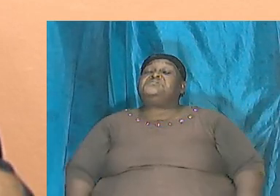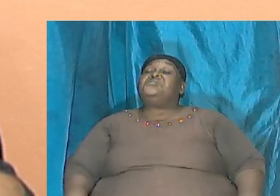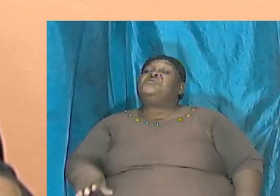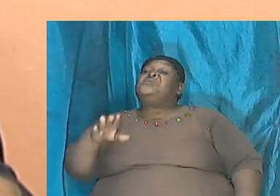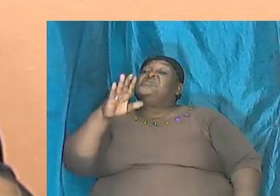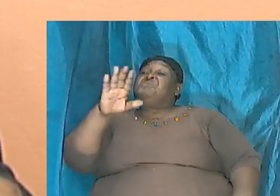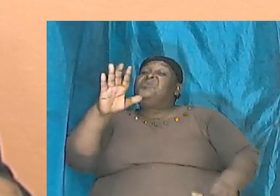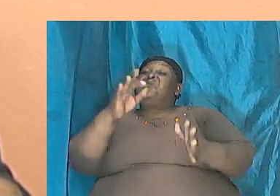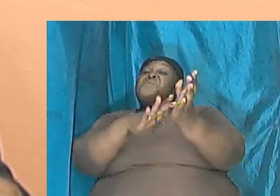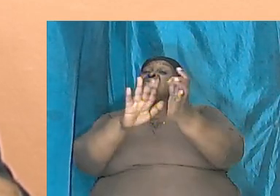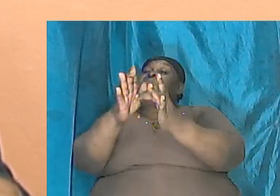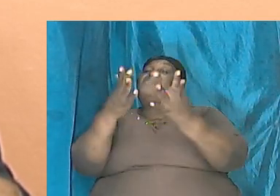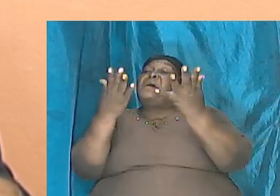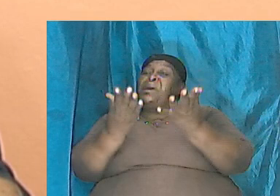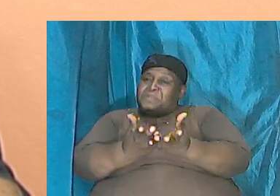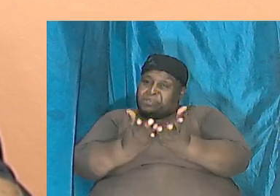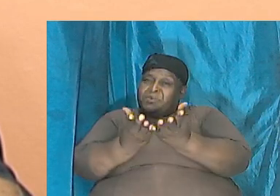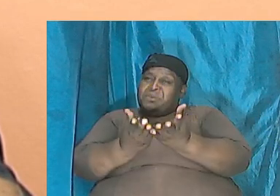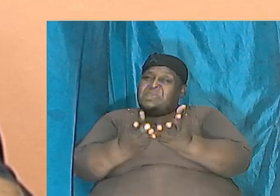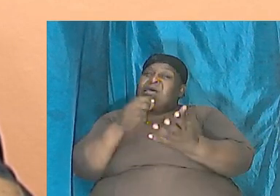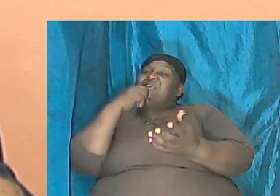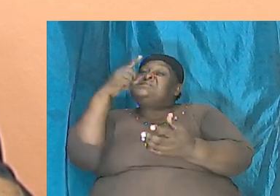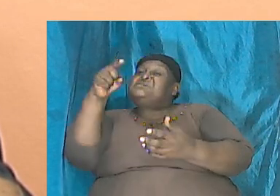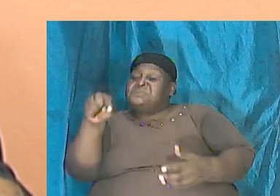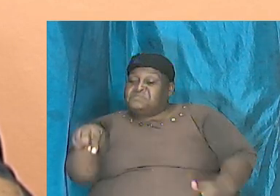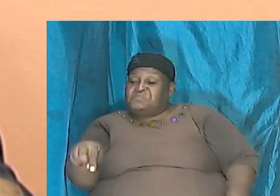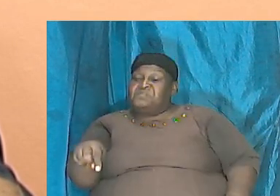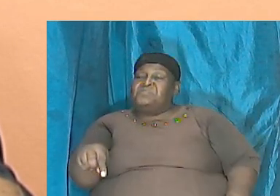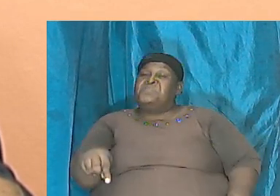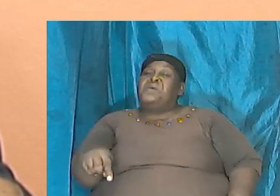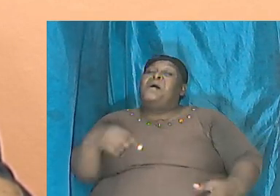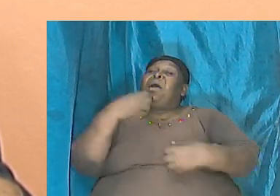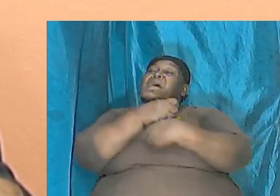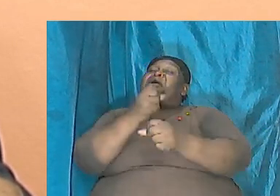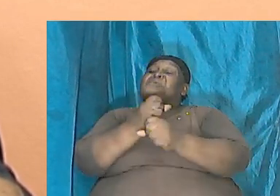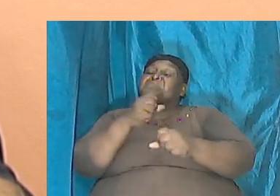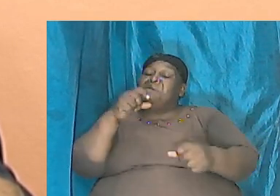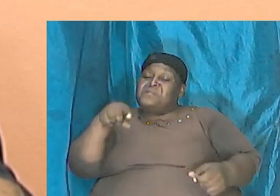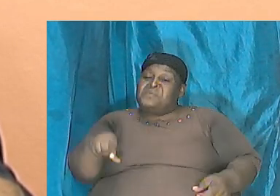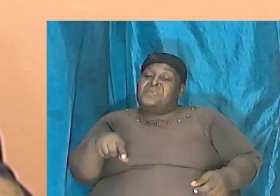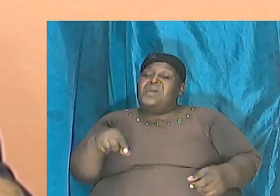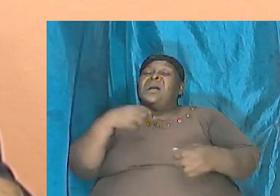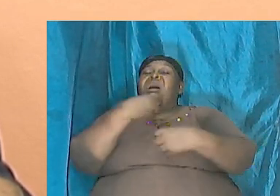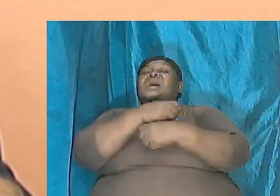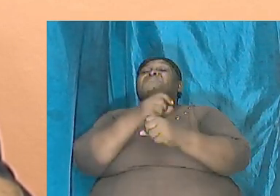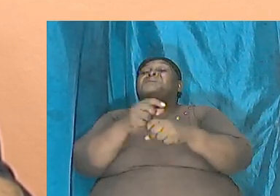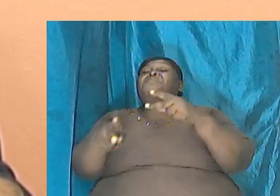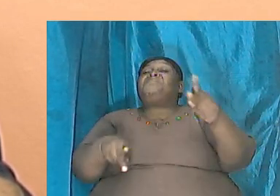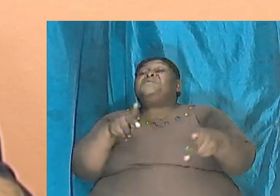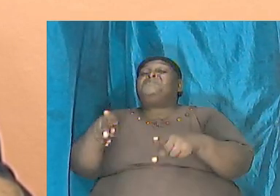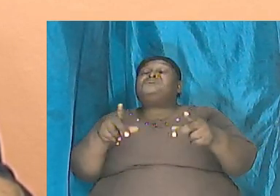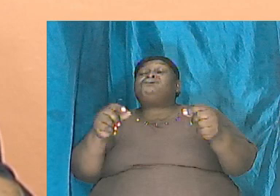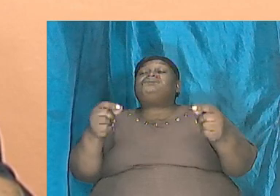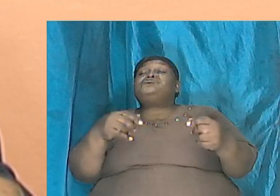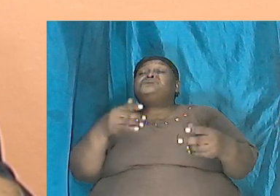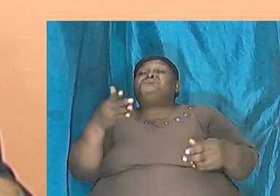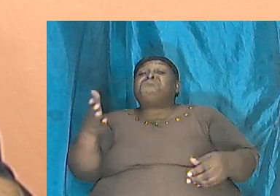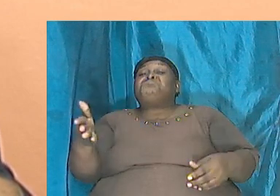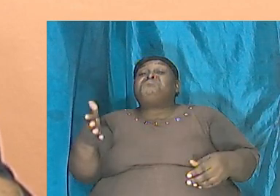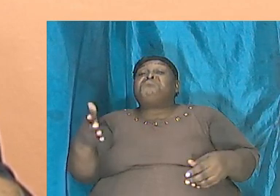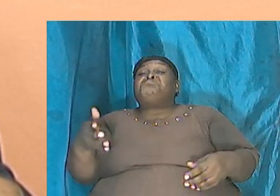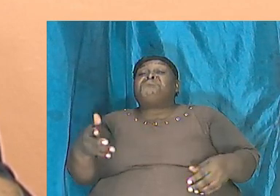bible says this and cause this and cause people to be black and etc